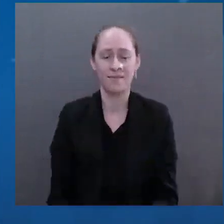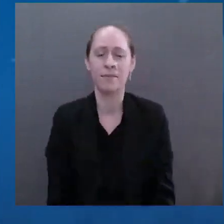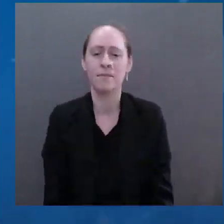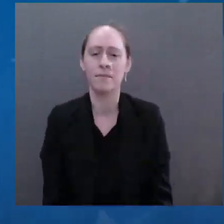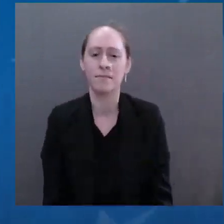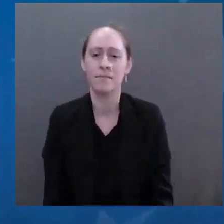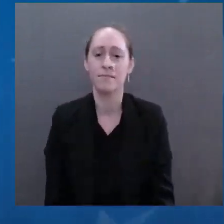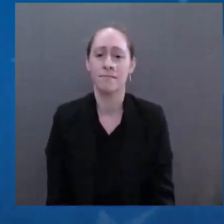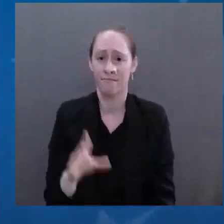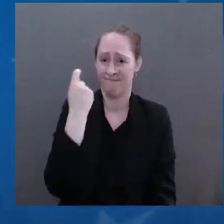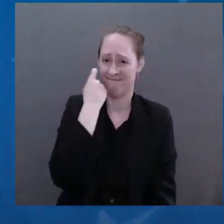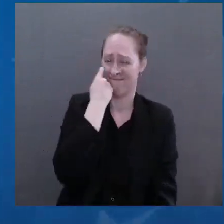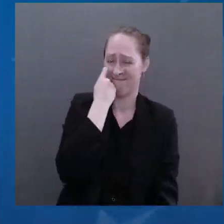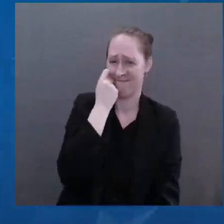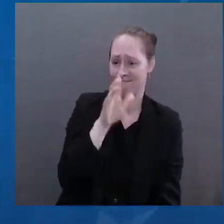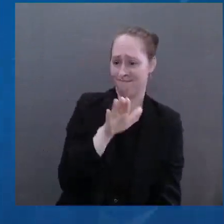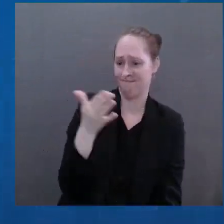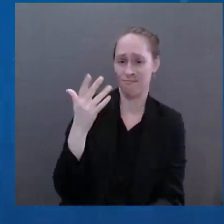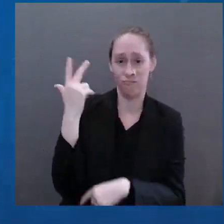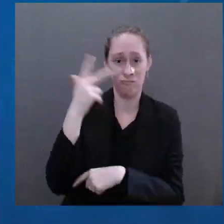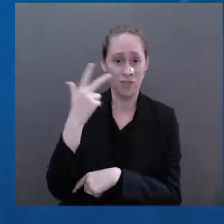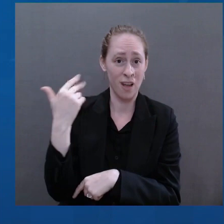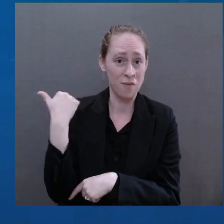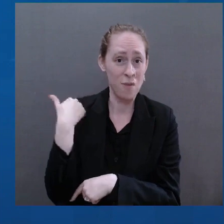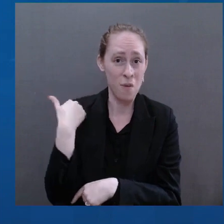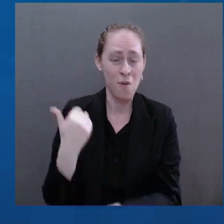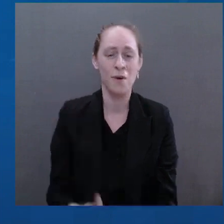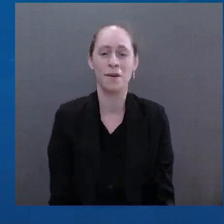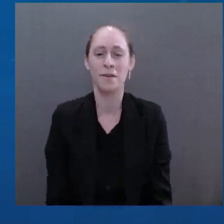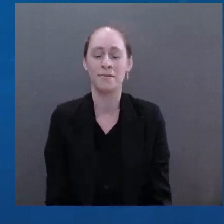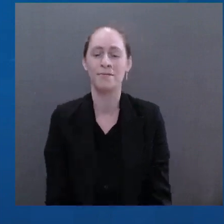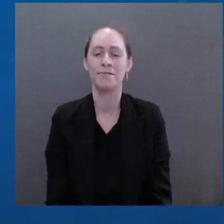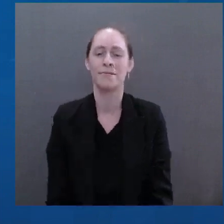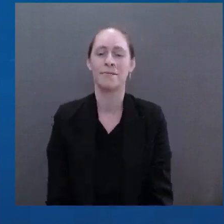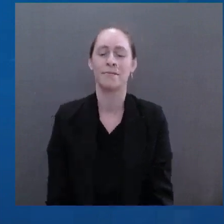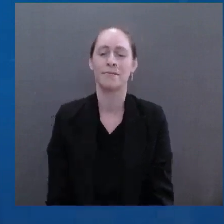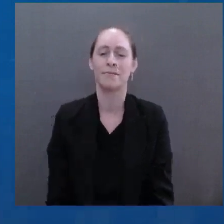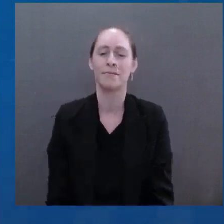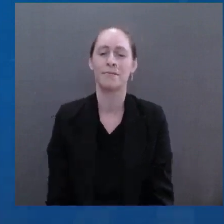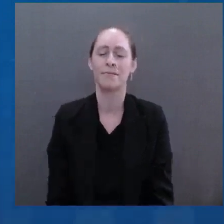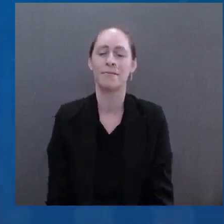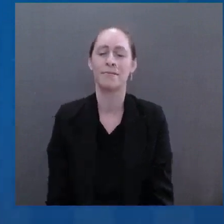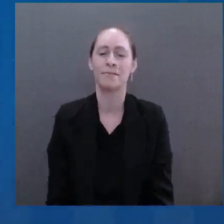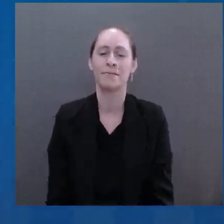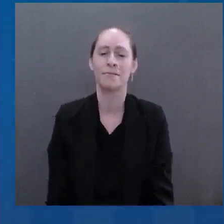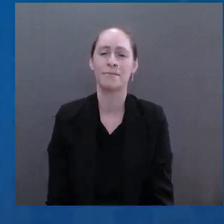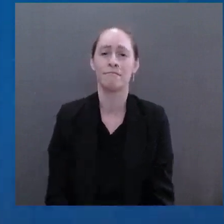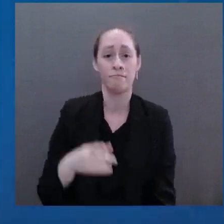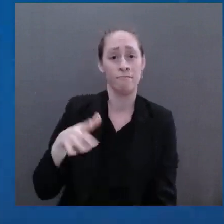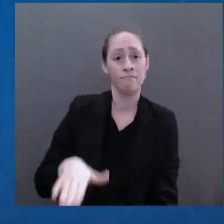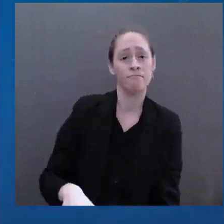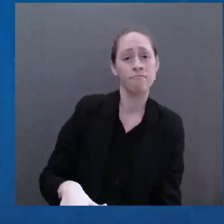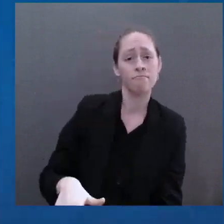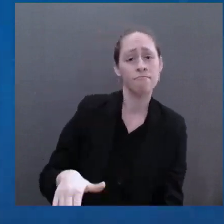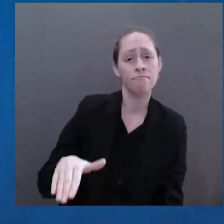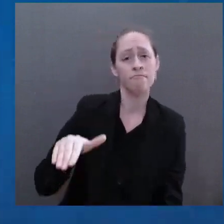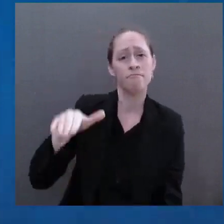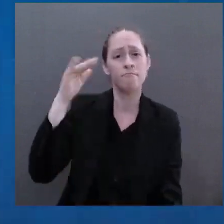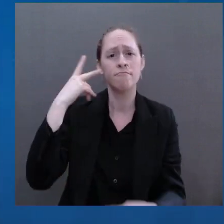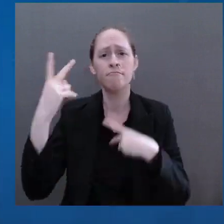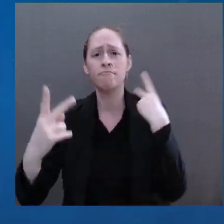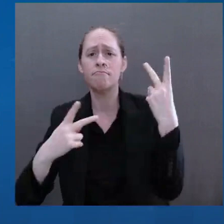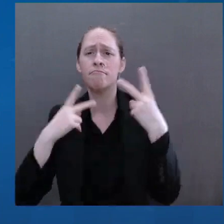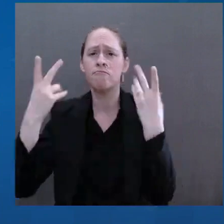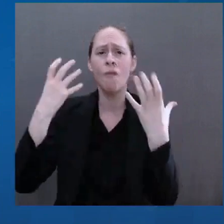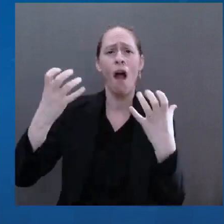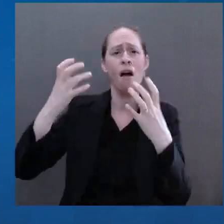And now, in the perennial struggle for democracy and freedom, Ukraine and its people are on the front